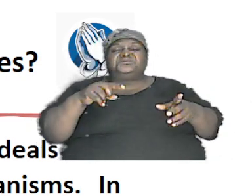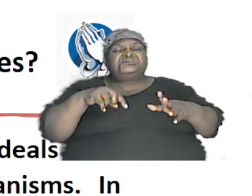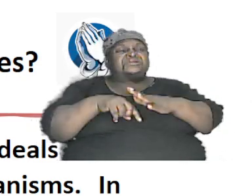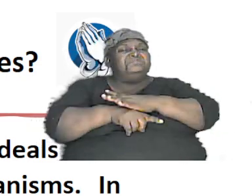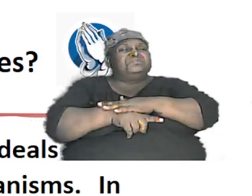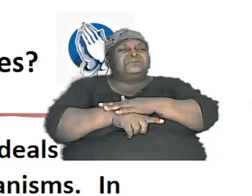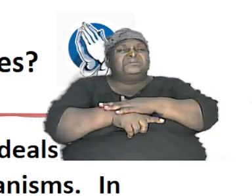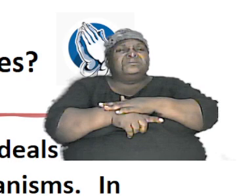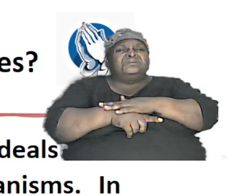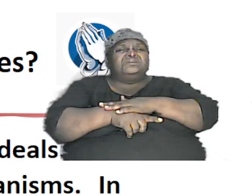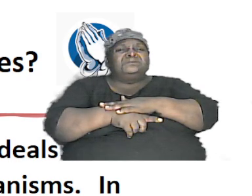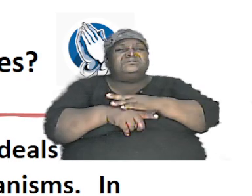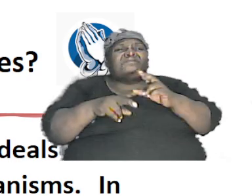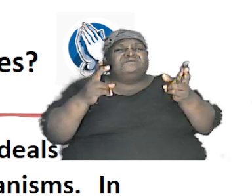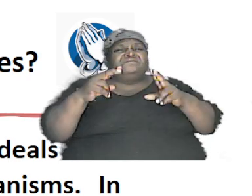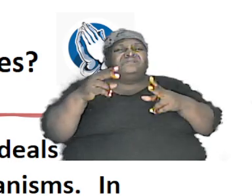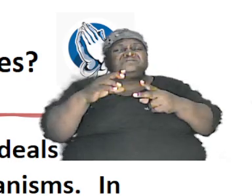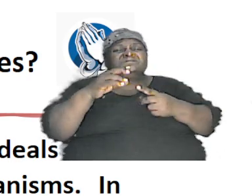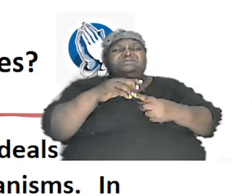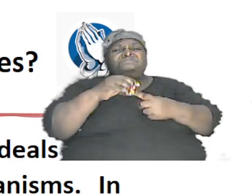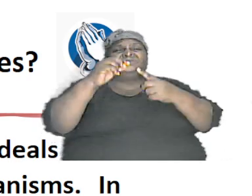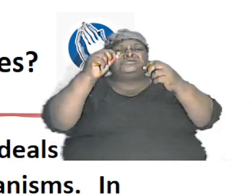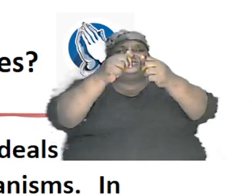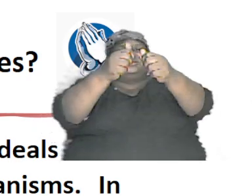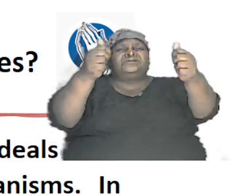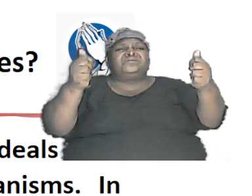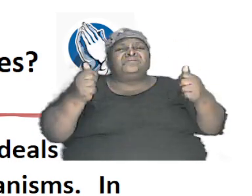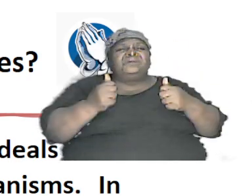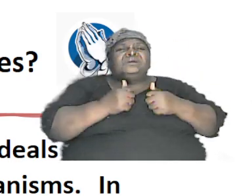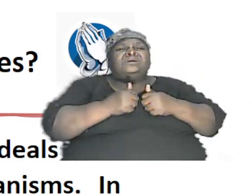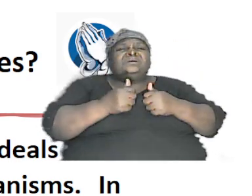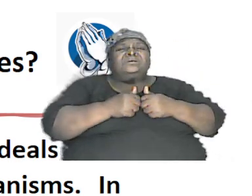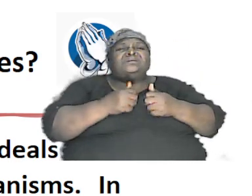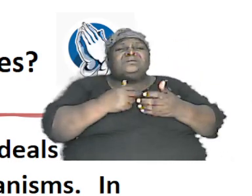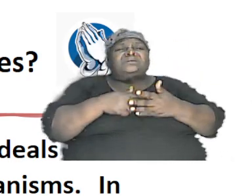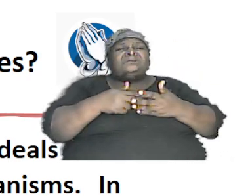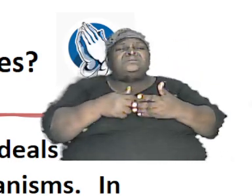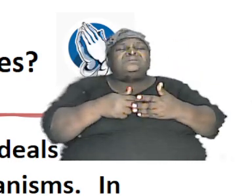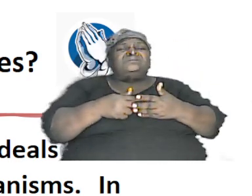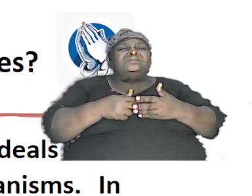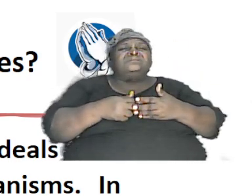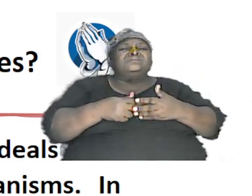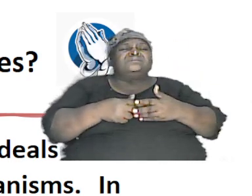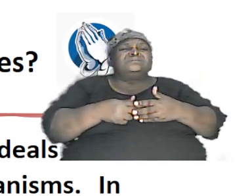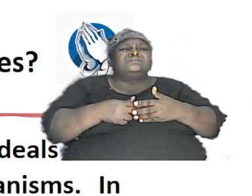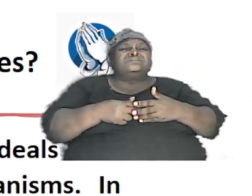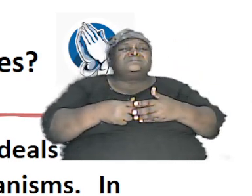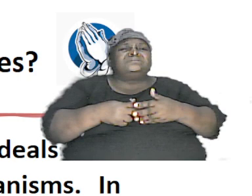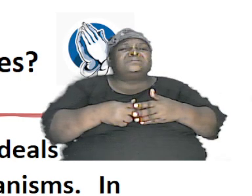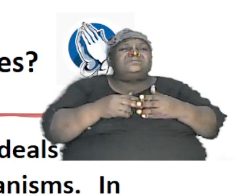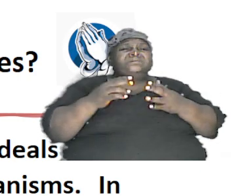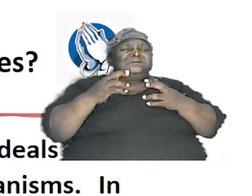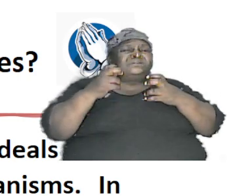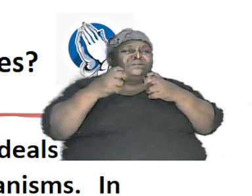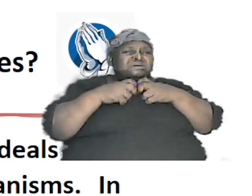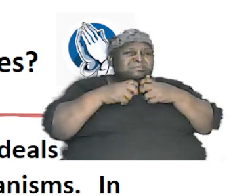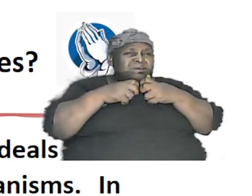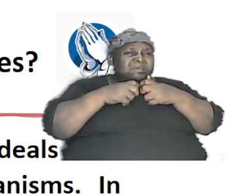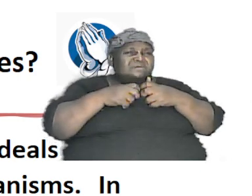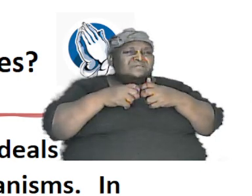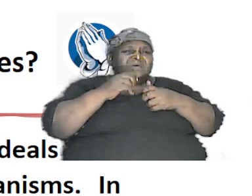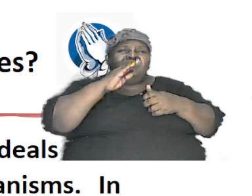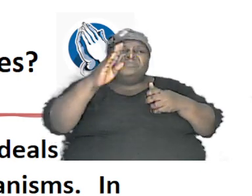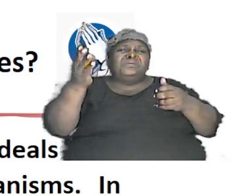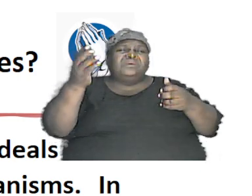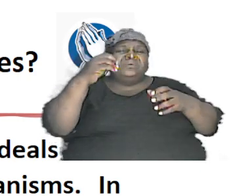it is a very specialized area it is highly technical and you know you have to be in the science field to get into